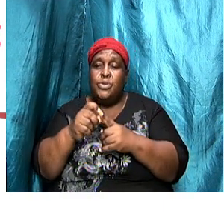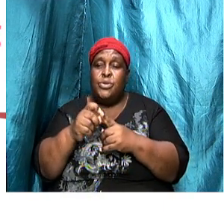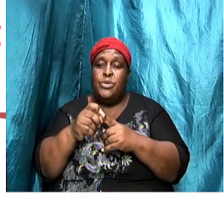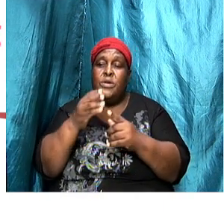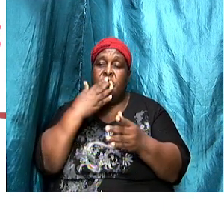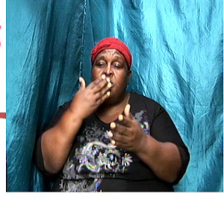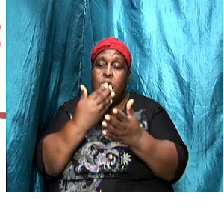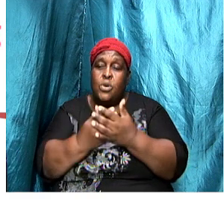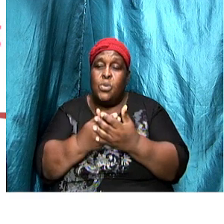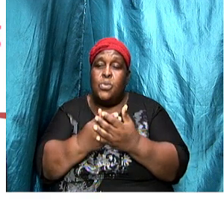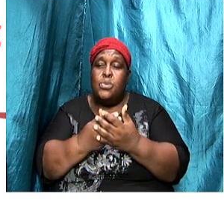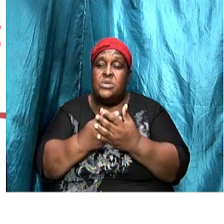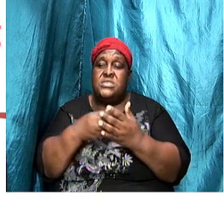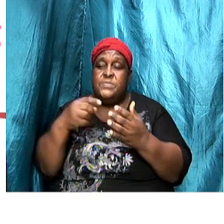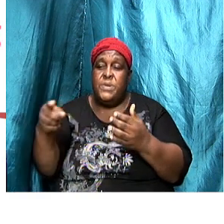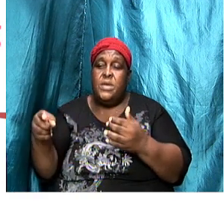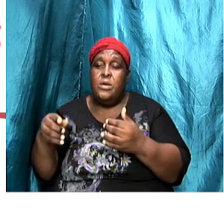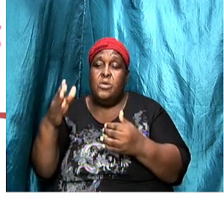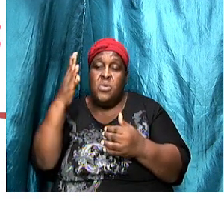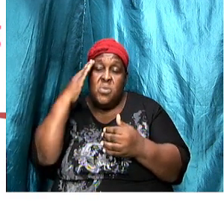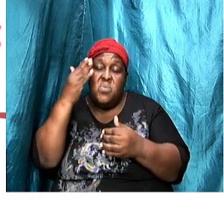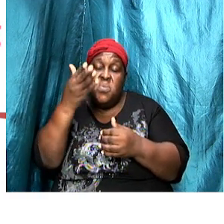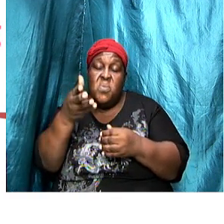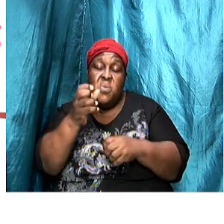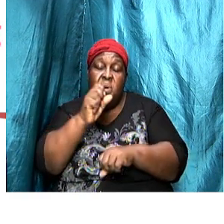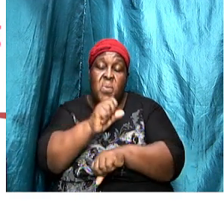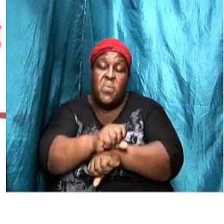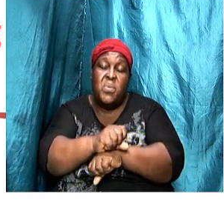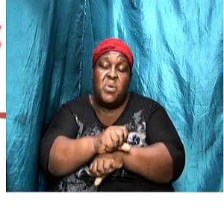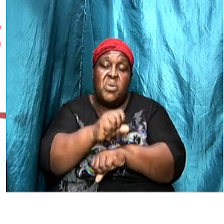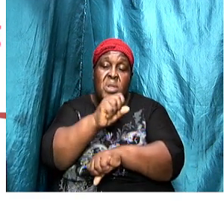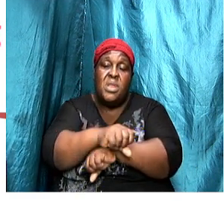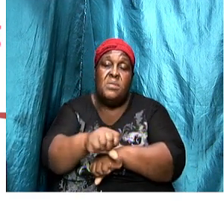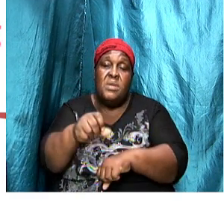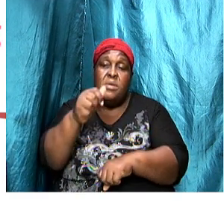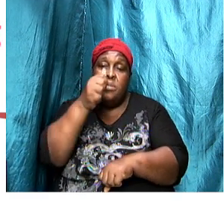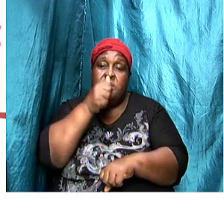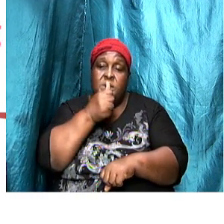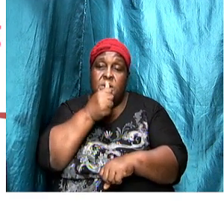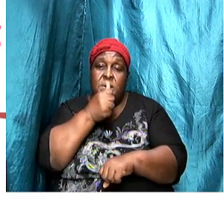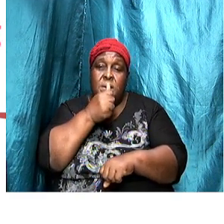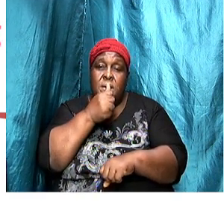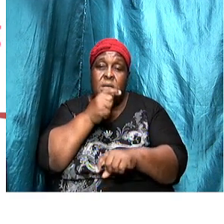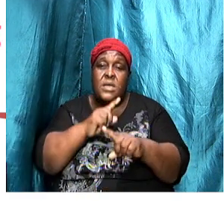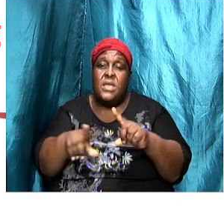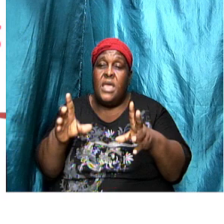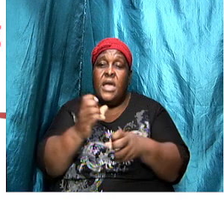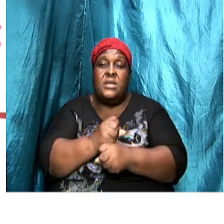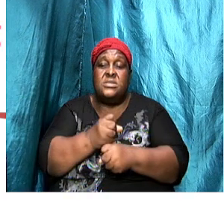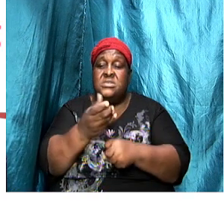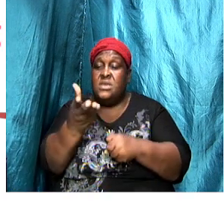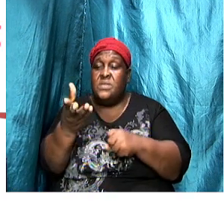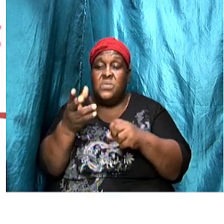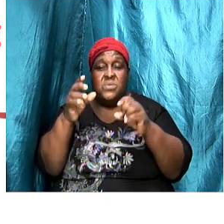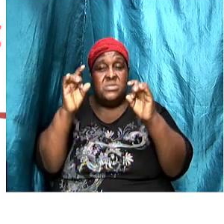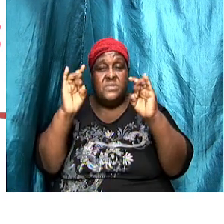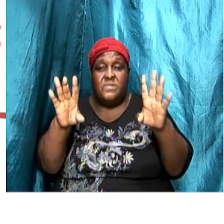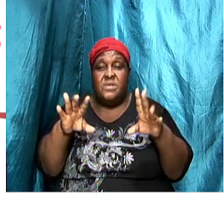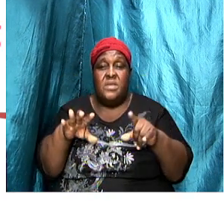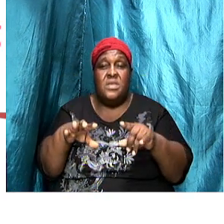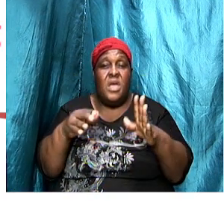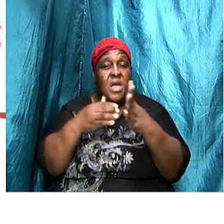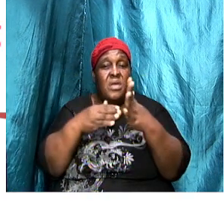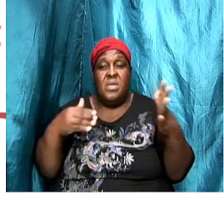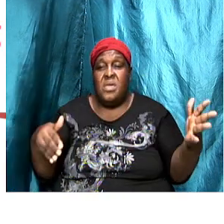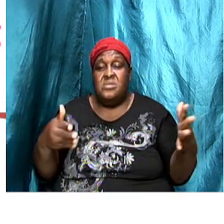I know your works and your labor and your patience and you cannot bear those that are evil and you are against those